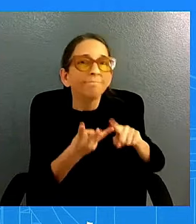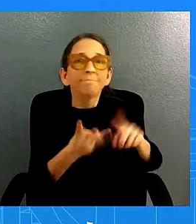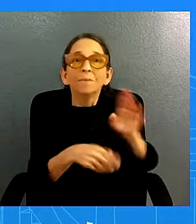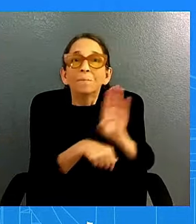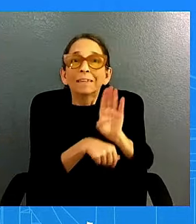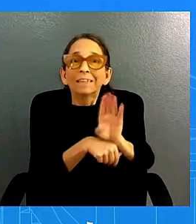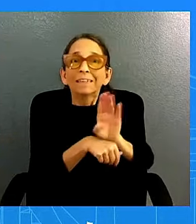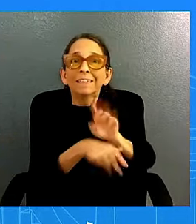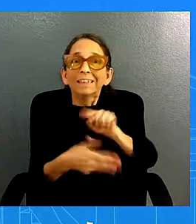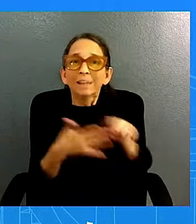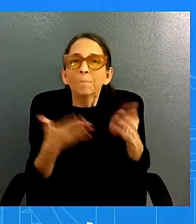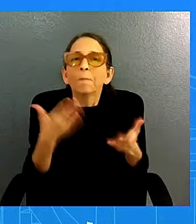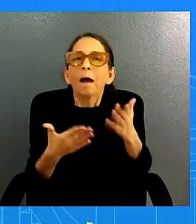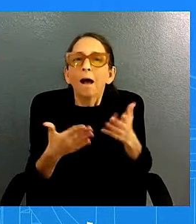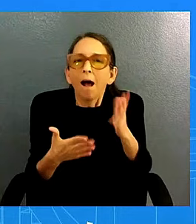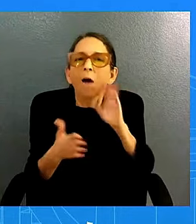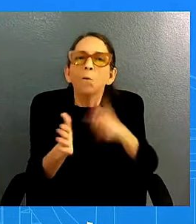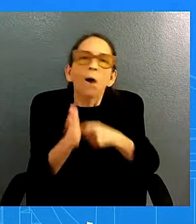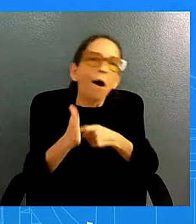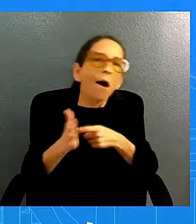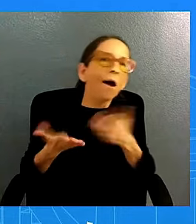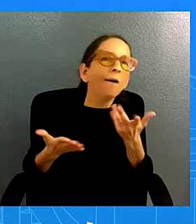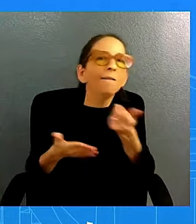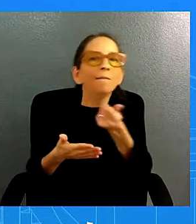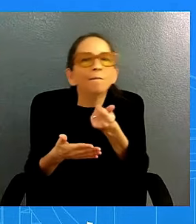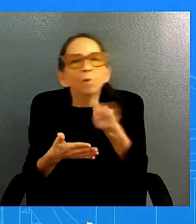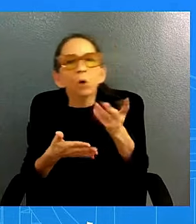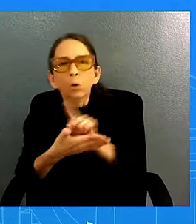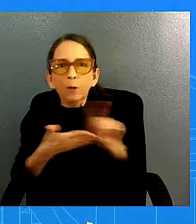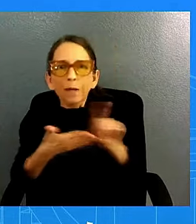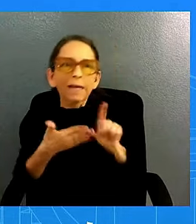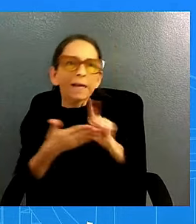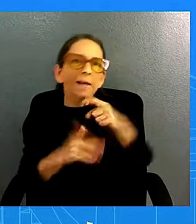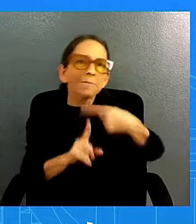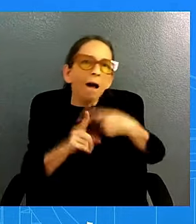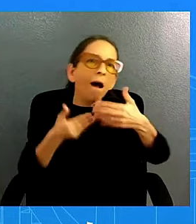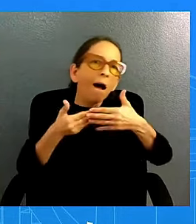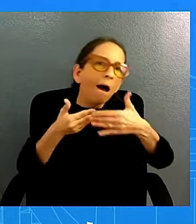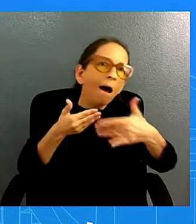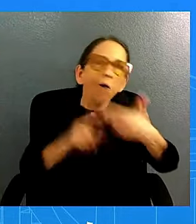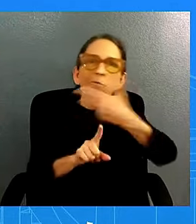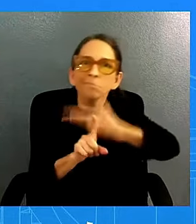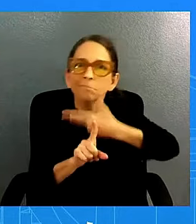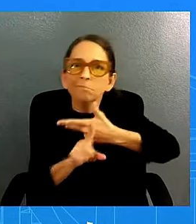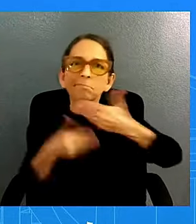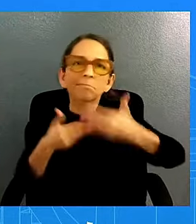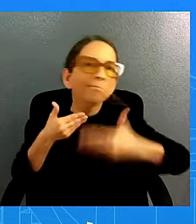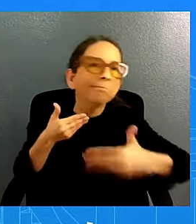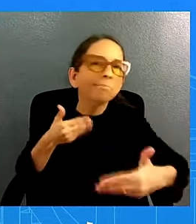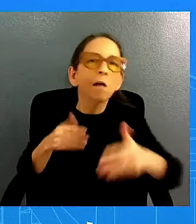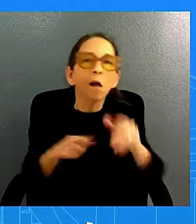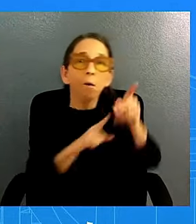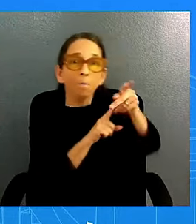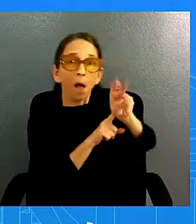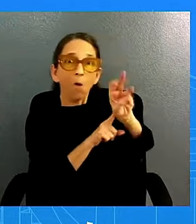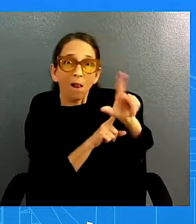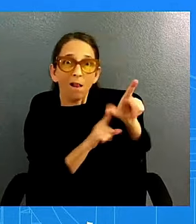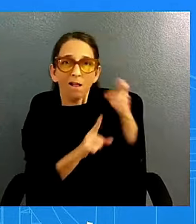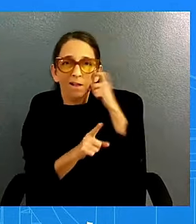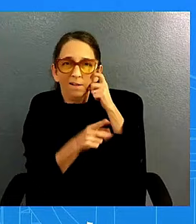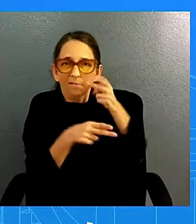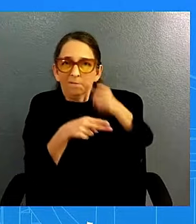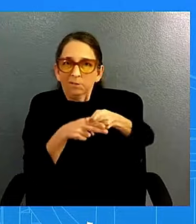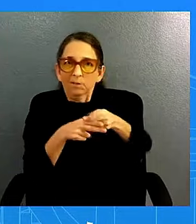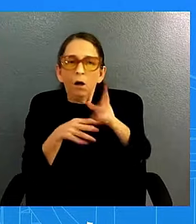quarters uh i think again i think powell talked about the yesterday talked about it rippling through so that that occurs with more of a lag uh